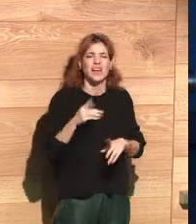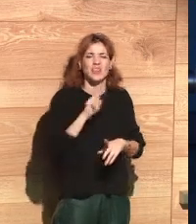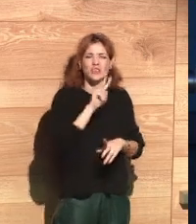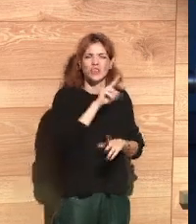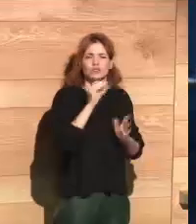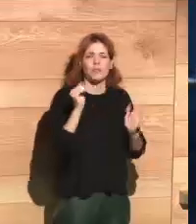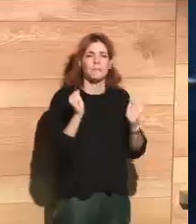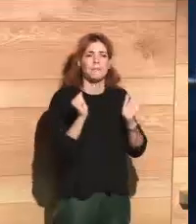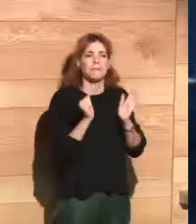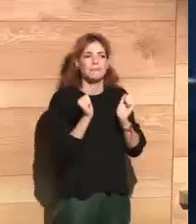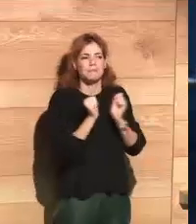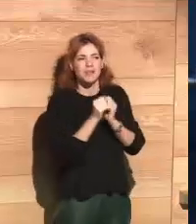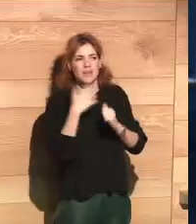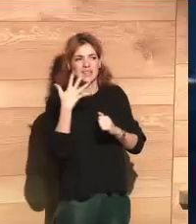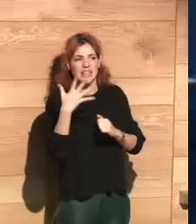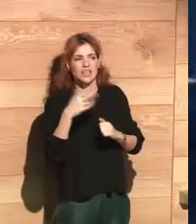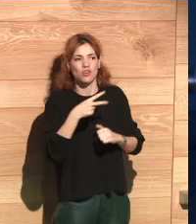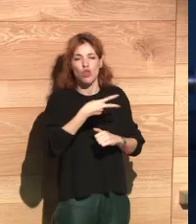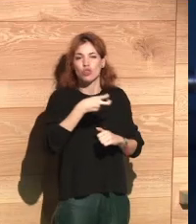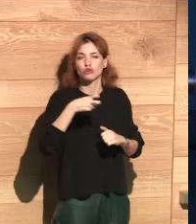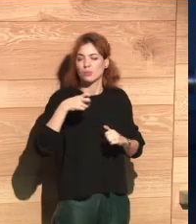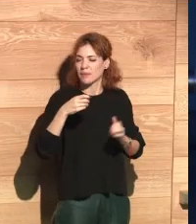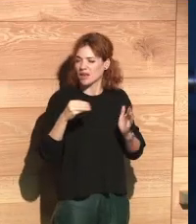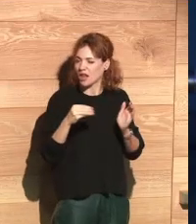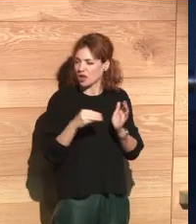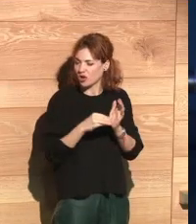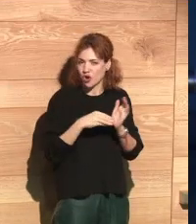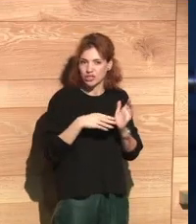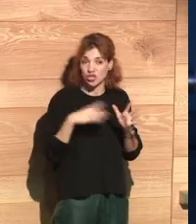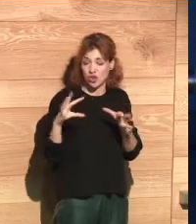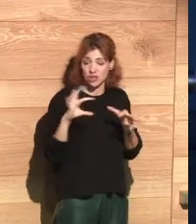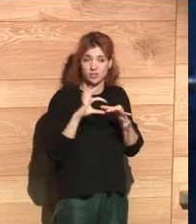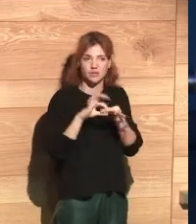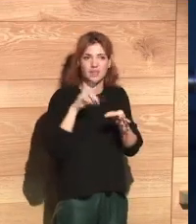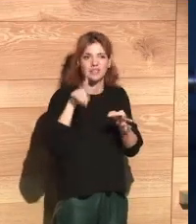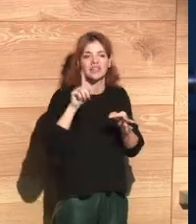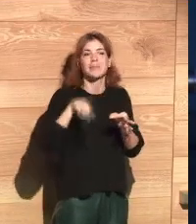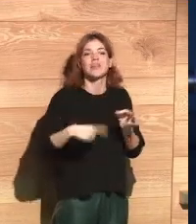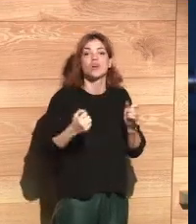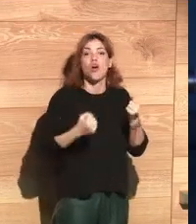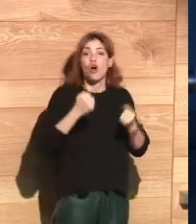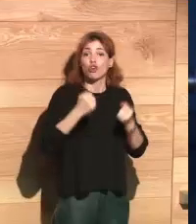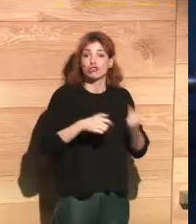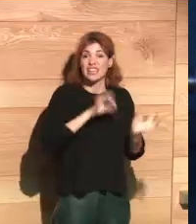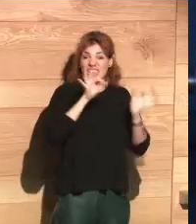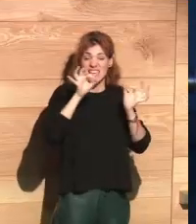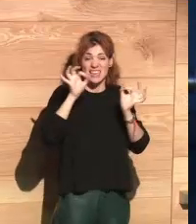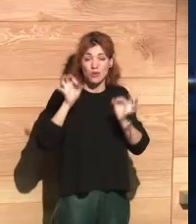we expect to have 100 billion connections producing data. Autonomous cars